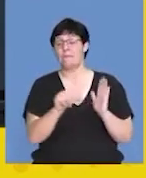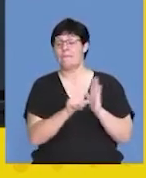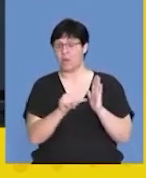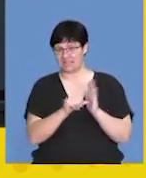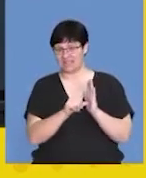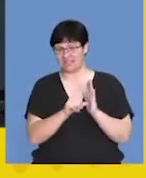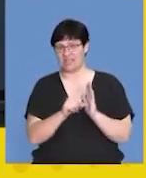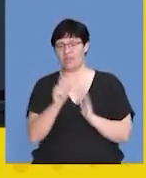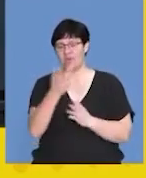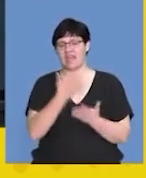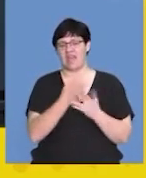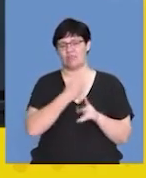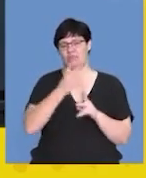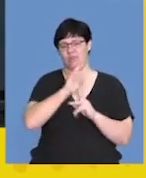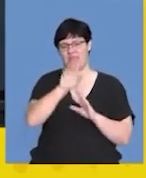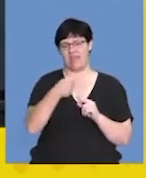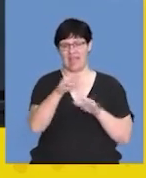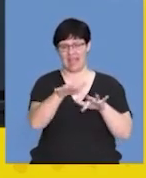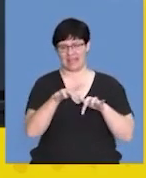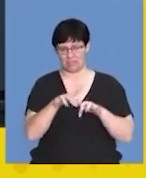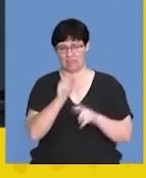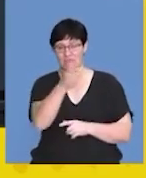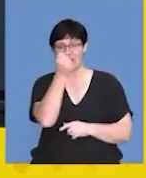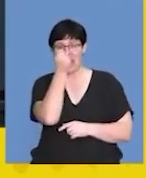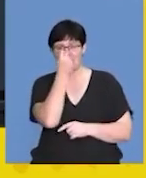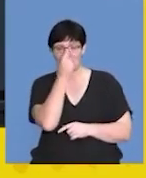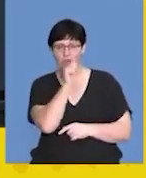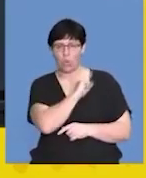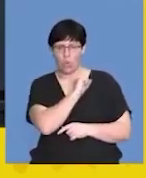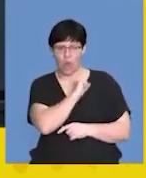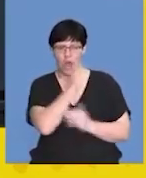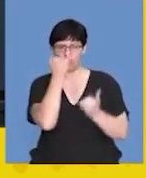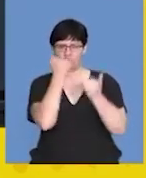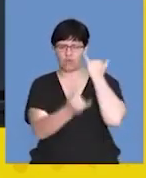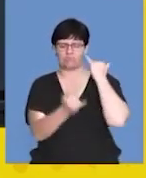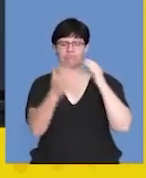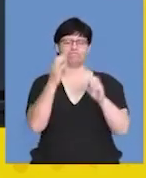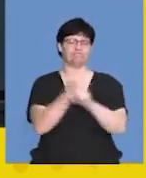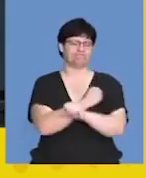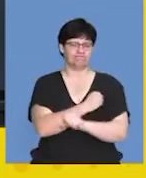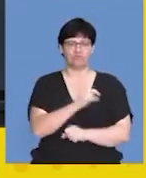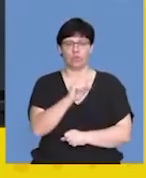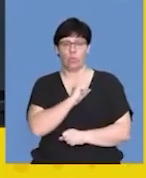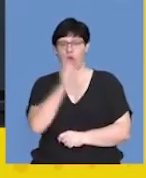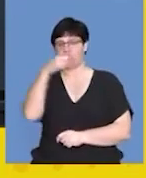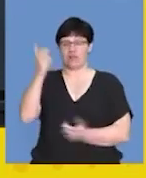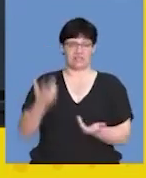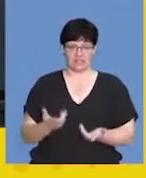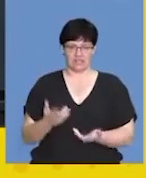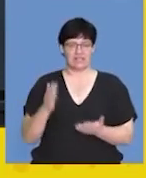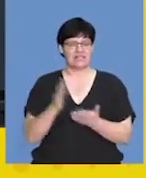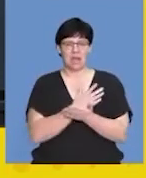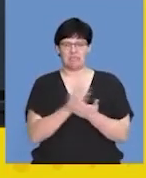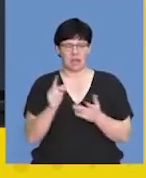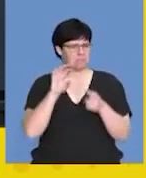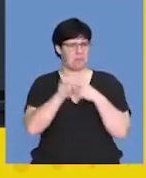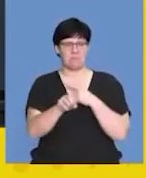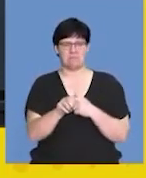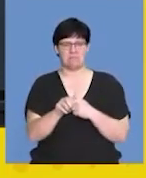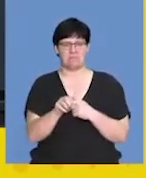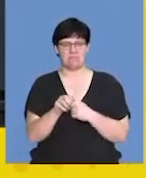part of being able to prepare for this exam is to understand why you've got something wrong more than why you've got it right. Because it's sometimes easy to